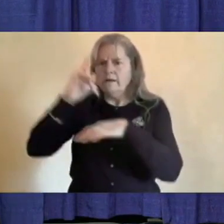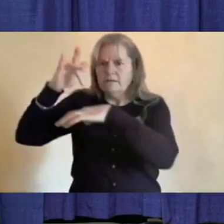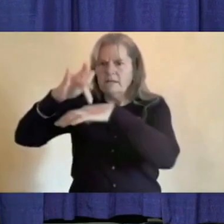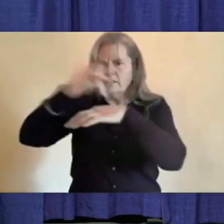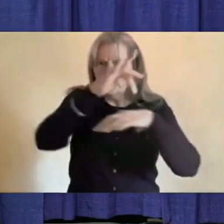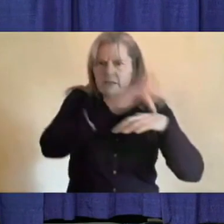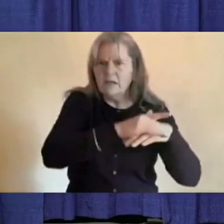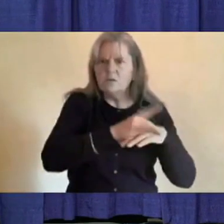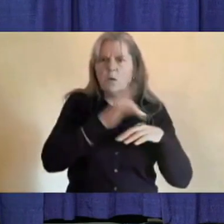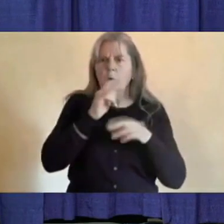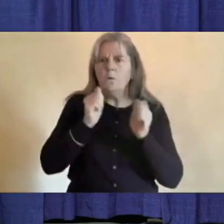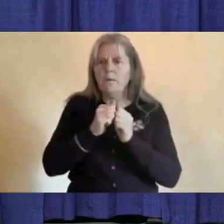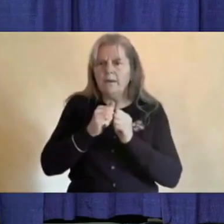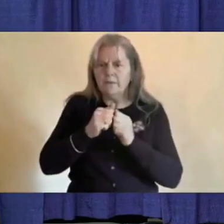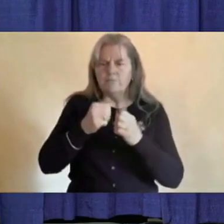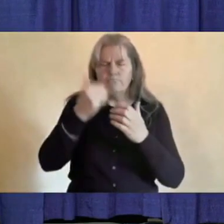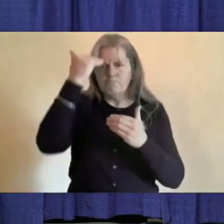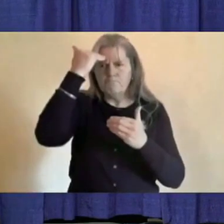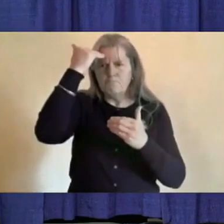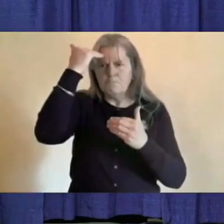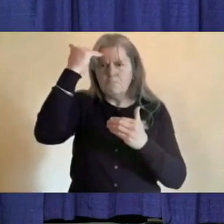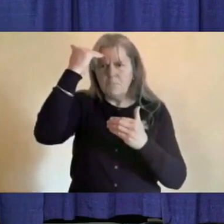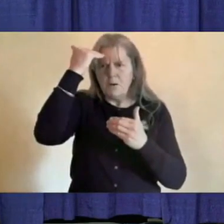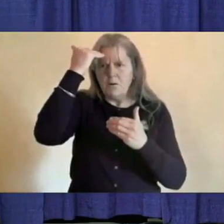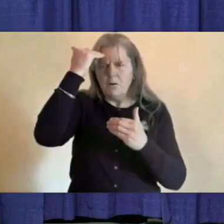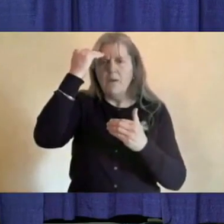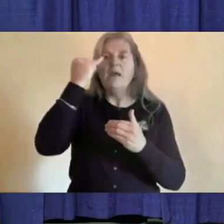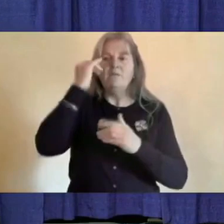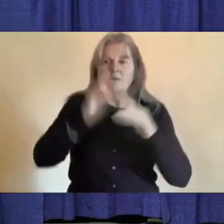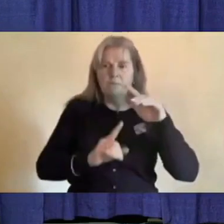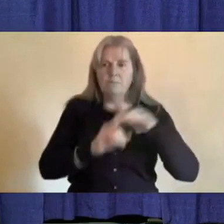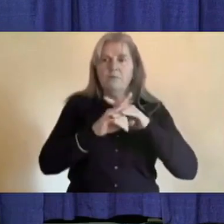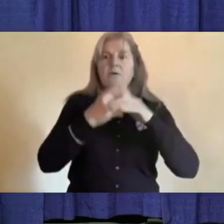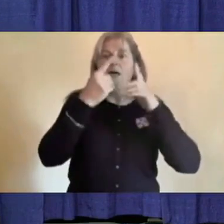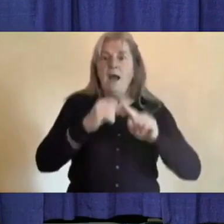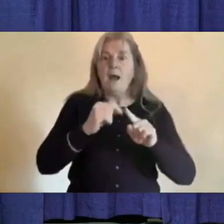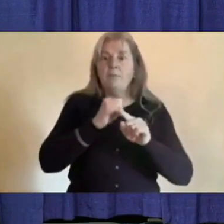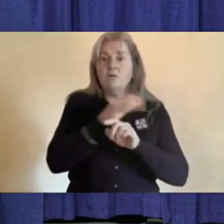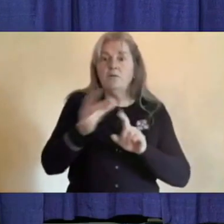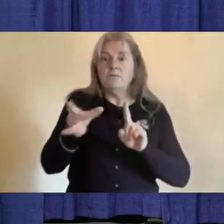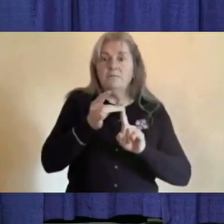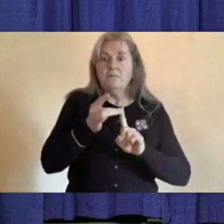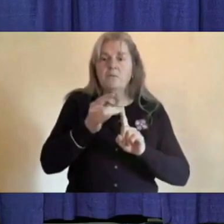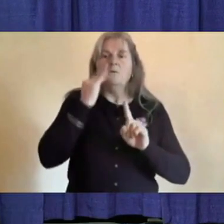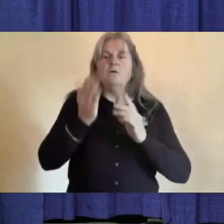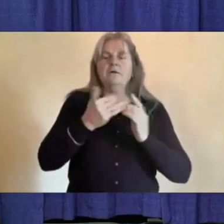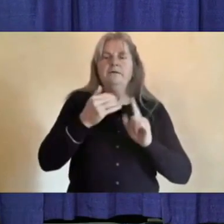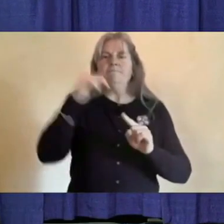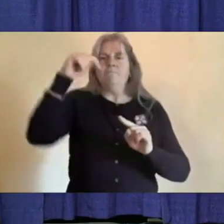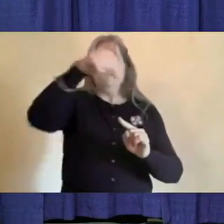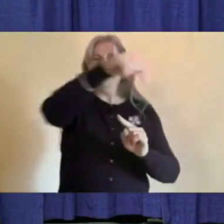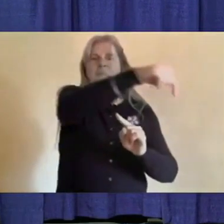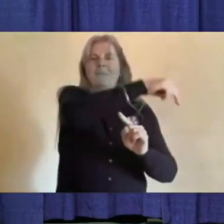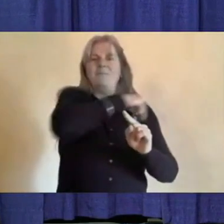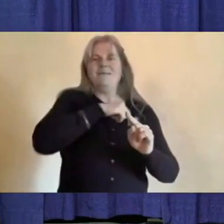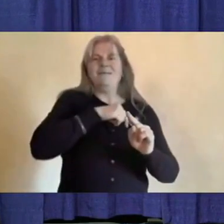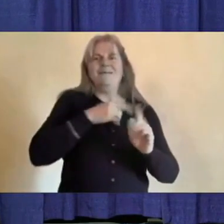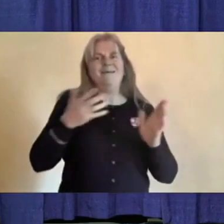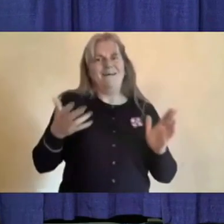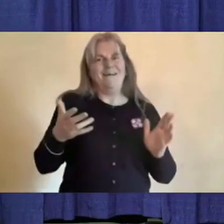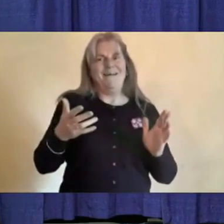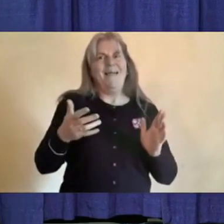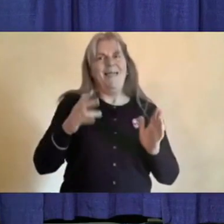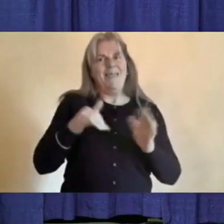for us to be able to do contact tracing if someone does become sick with COVID. That information is of